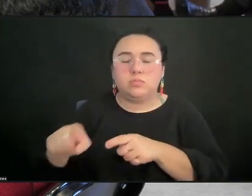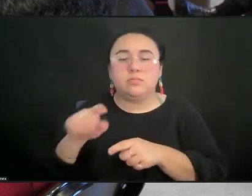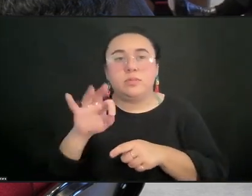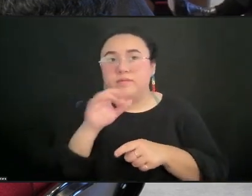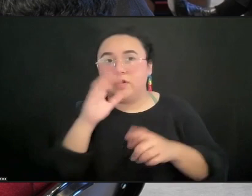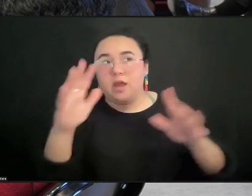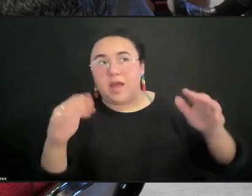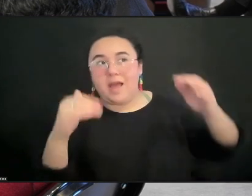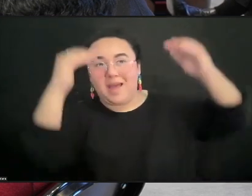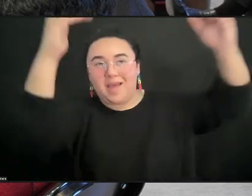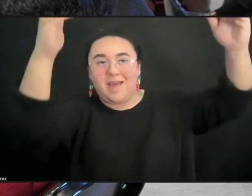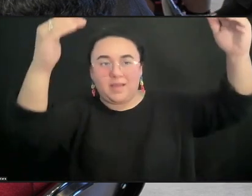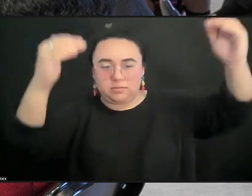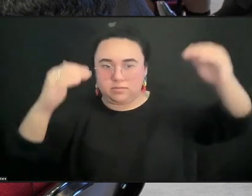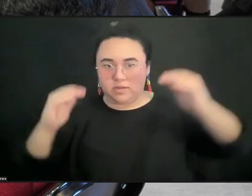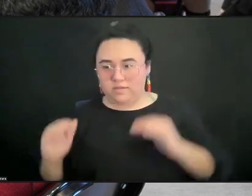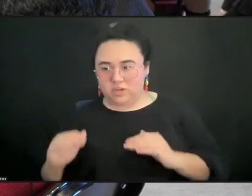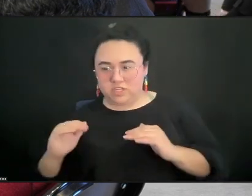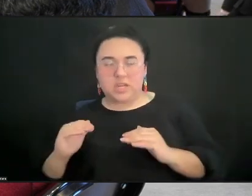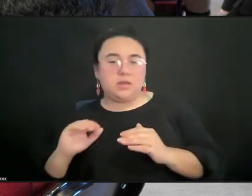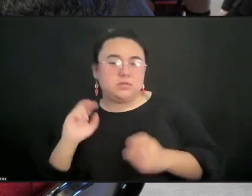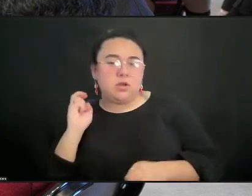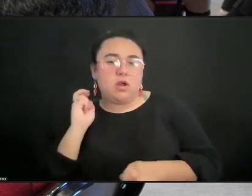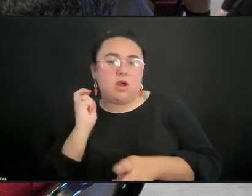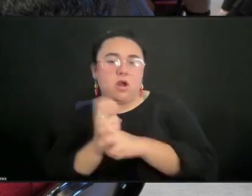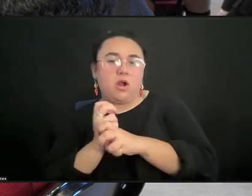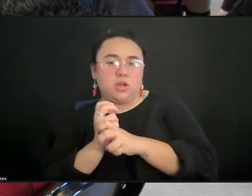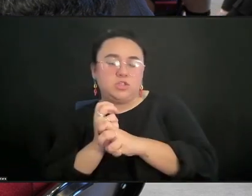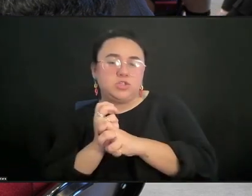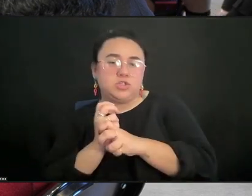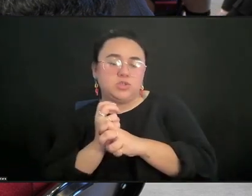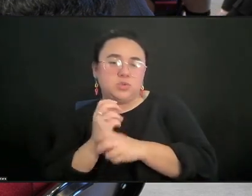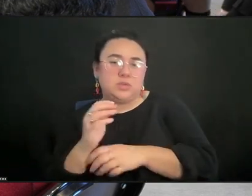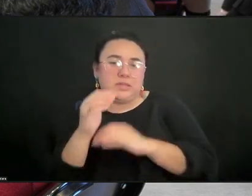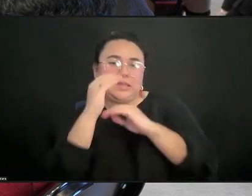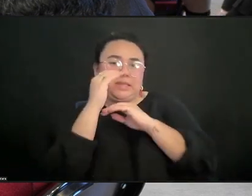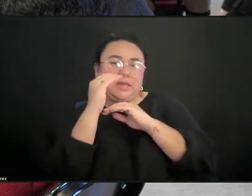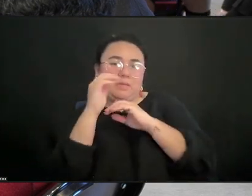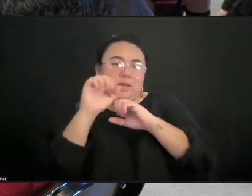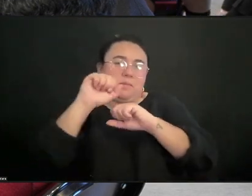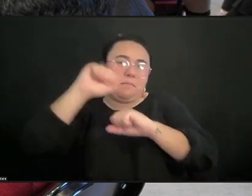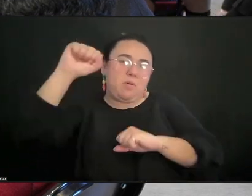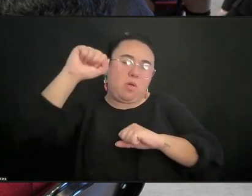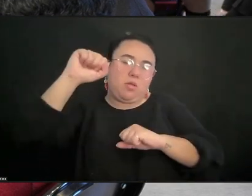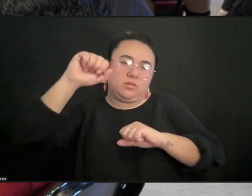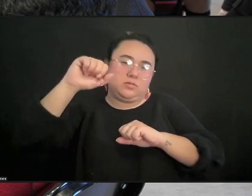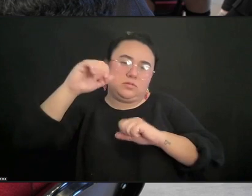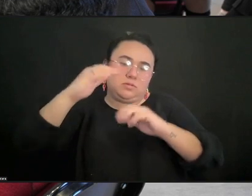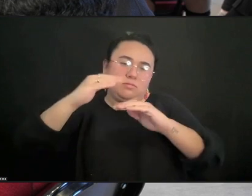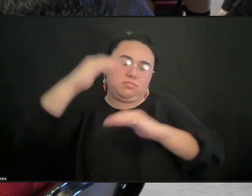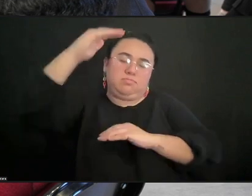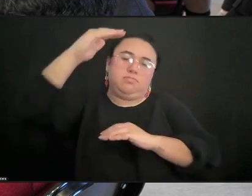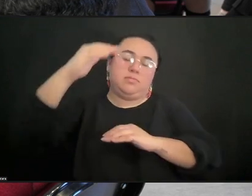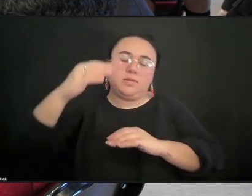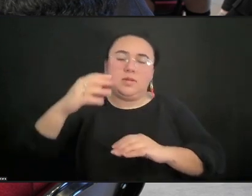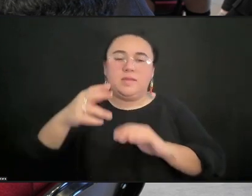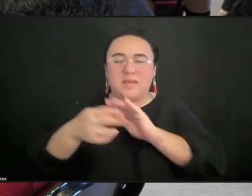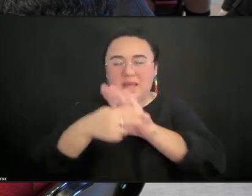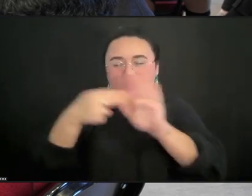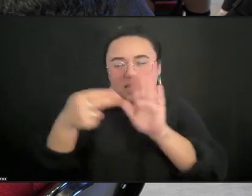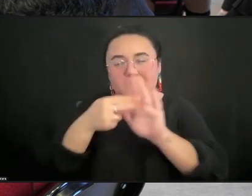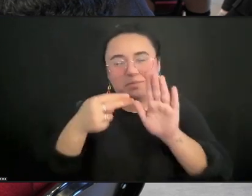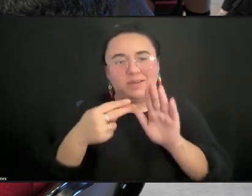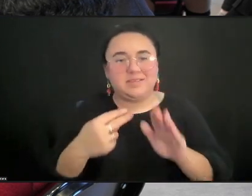it is very difficult to transcend those blocks in every situation from the labels to, you know, the